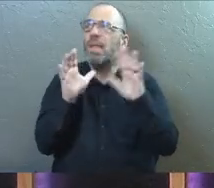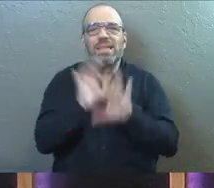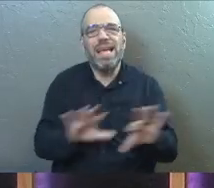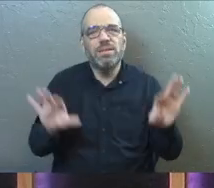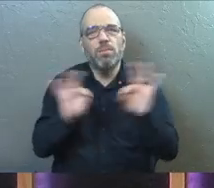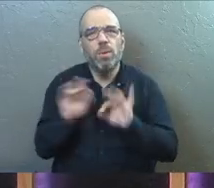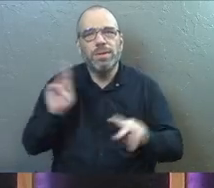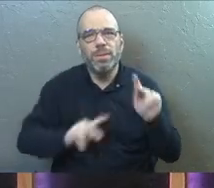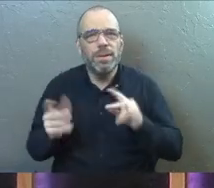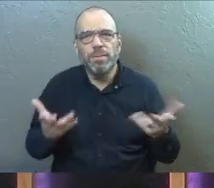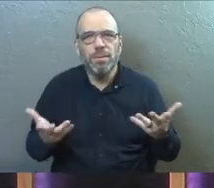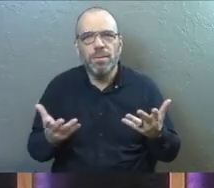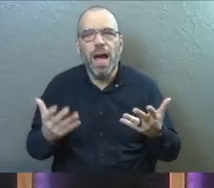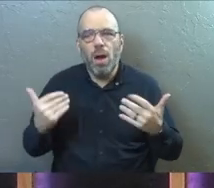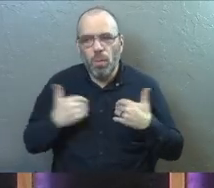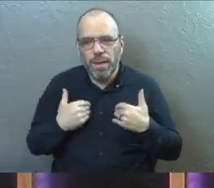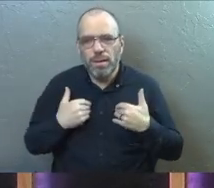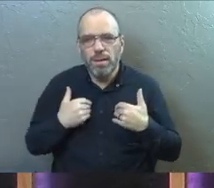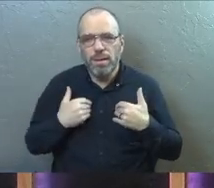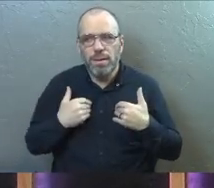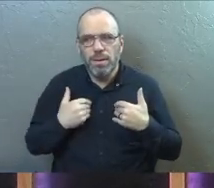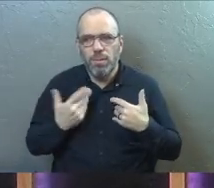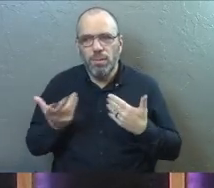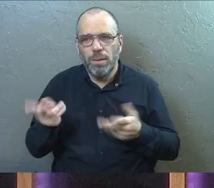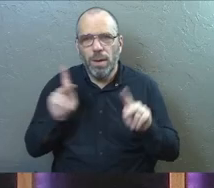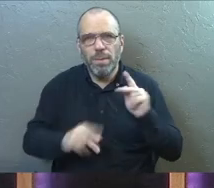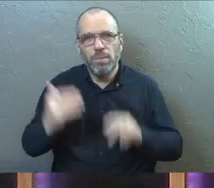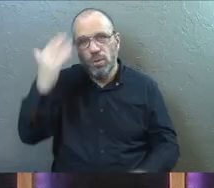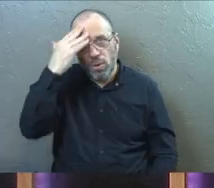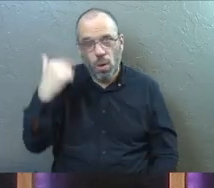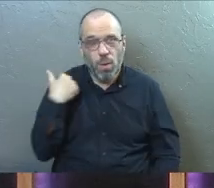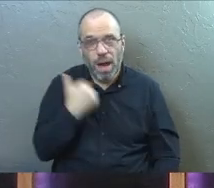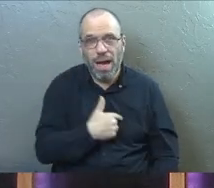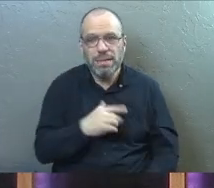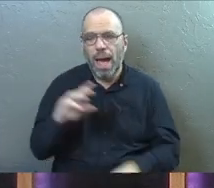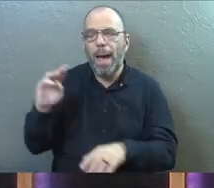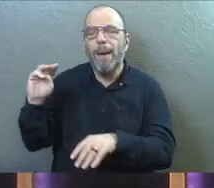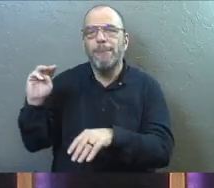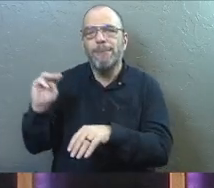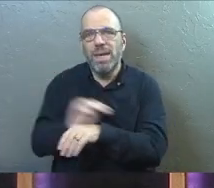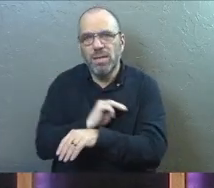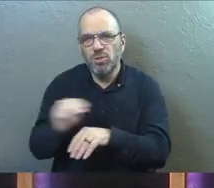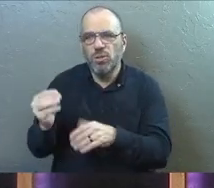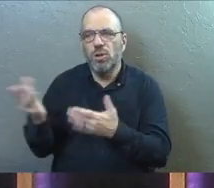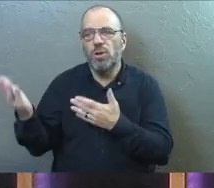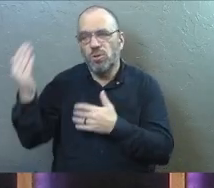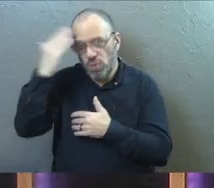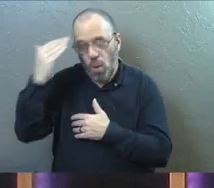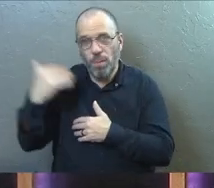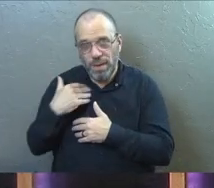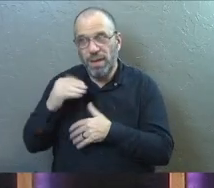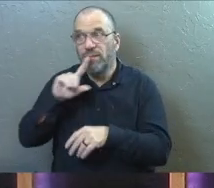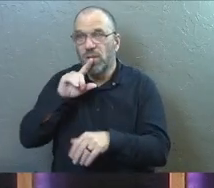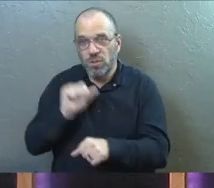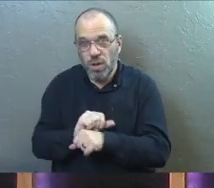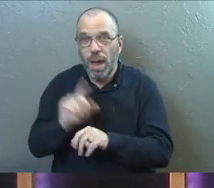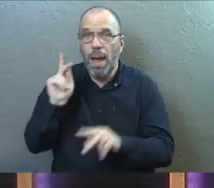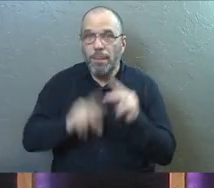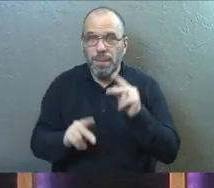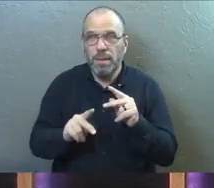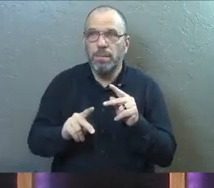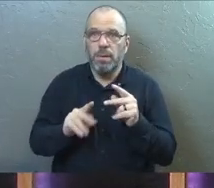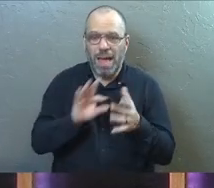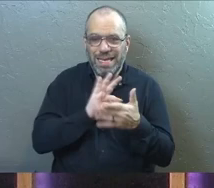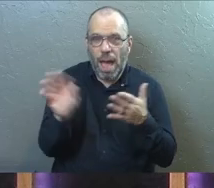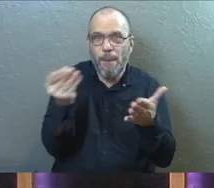matters to people is we want to be known, don't we? Minister to me and know me for sure. We have people that